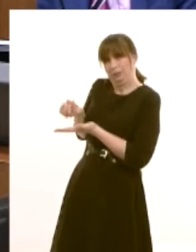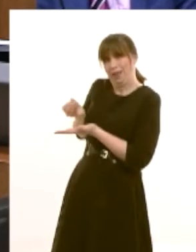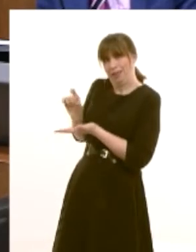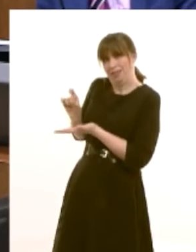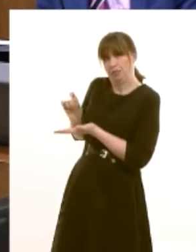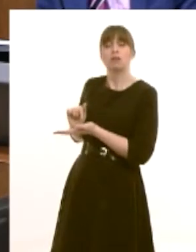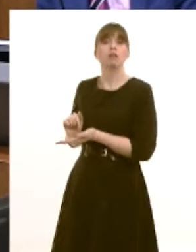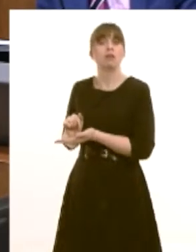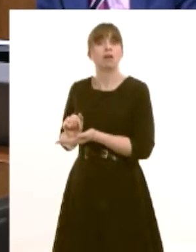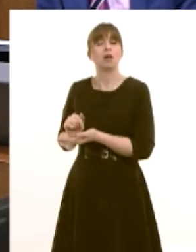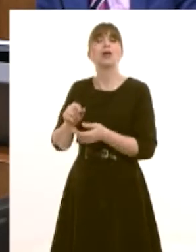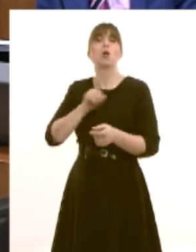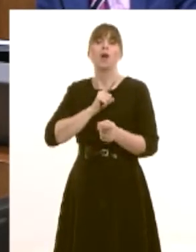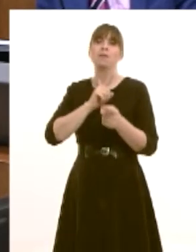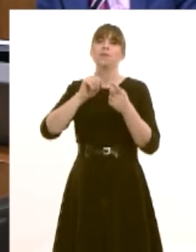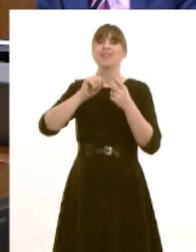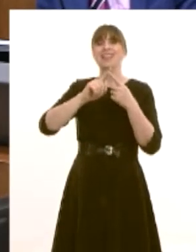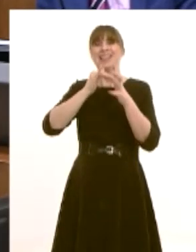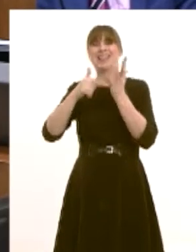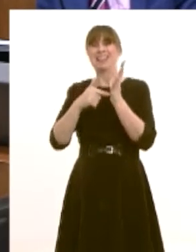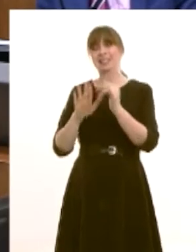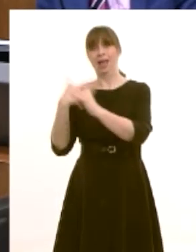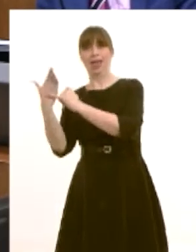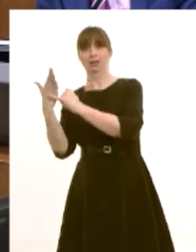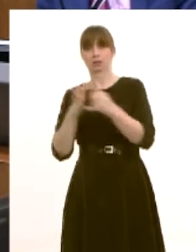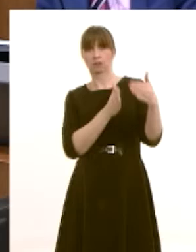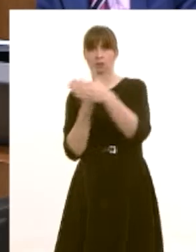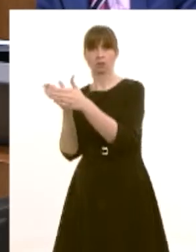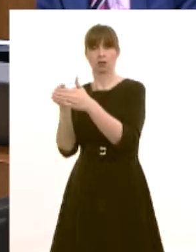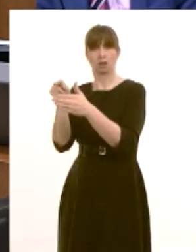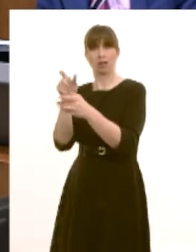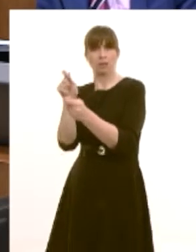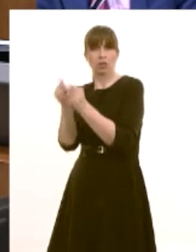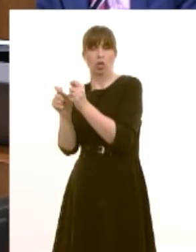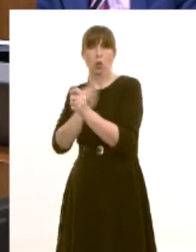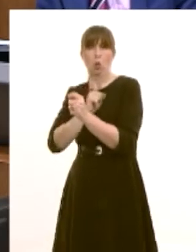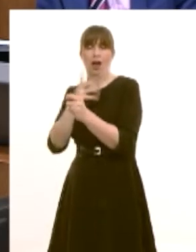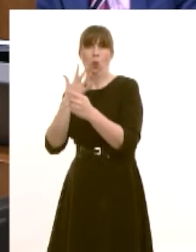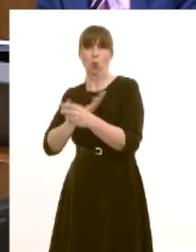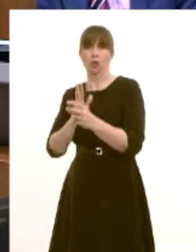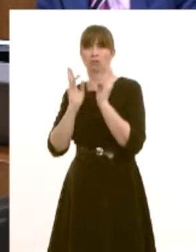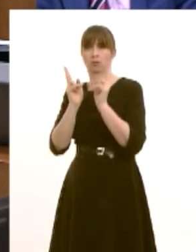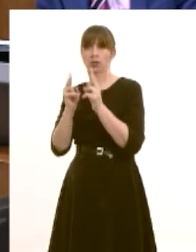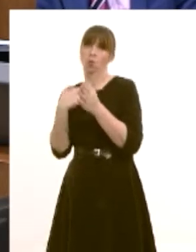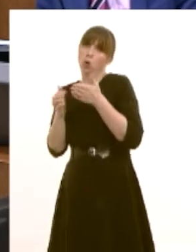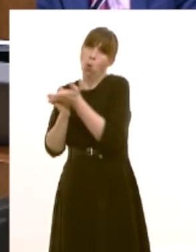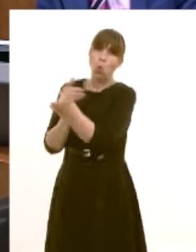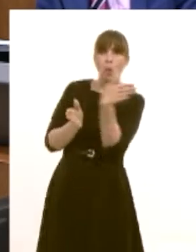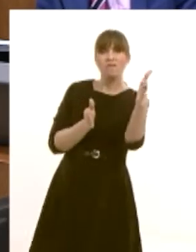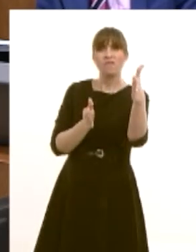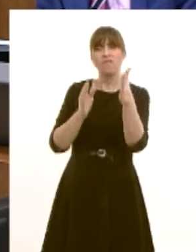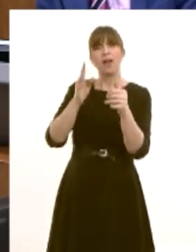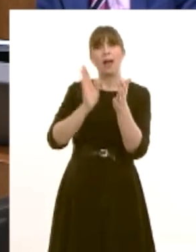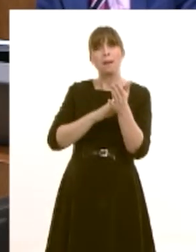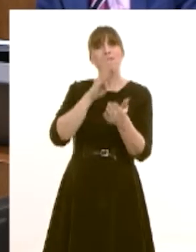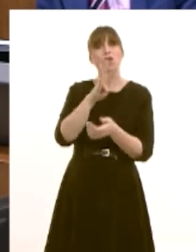a change at the eastern end of the proposal where a an enhanced junction at the m48